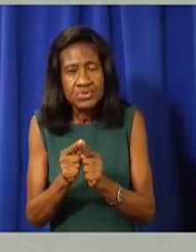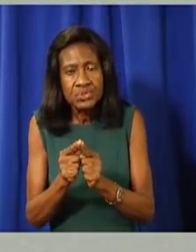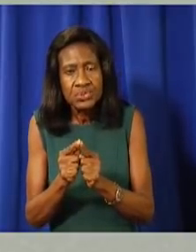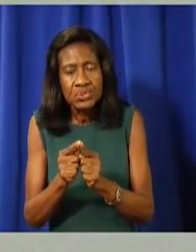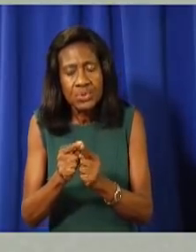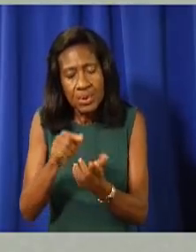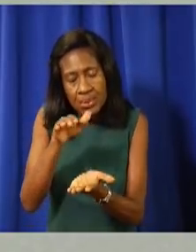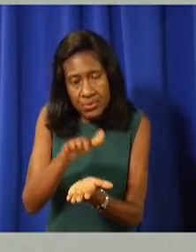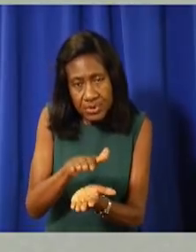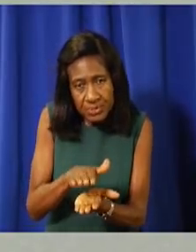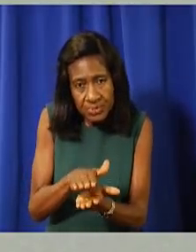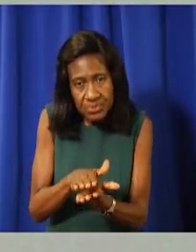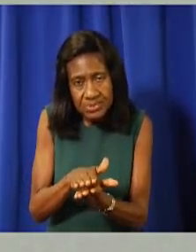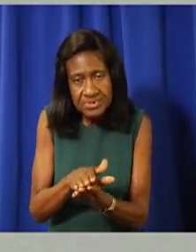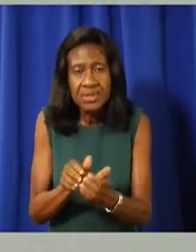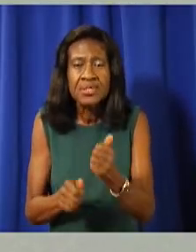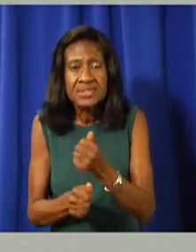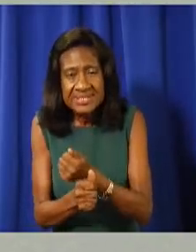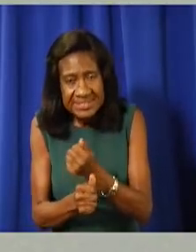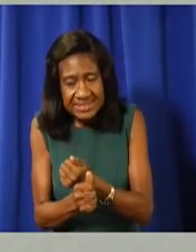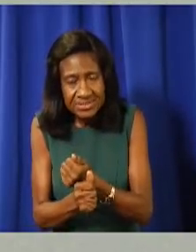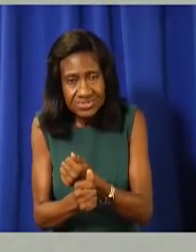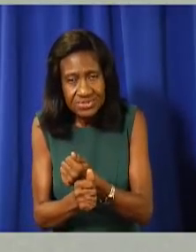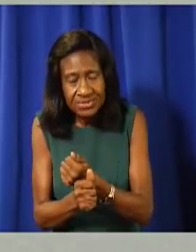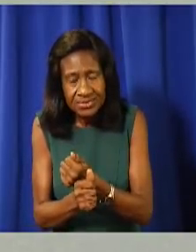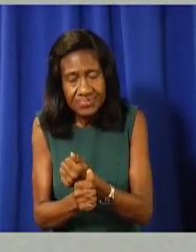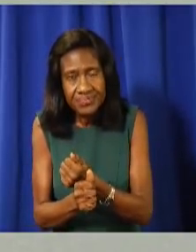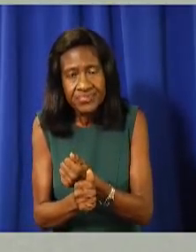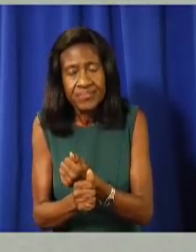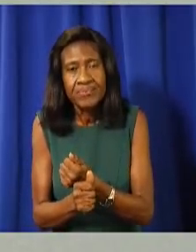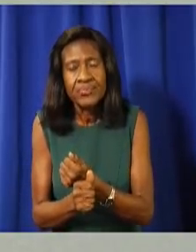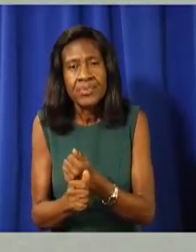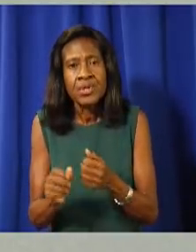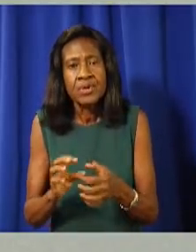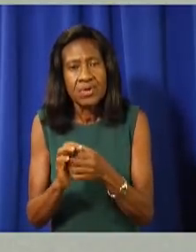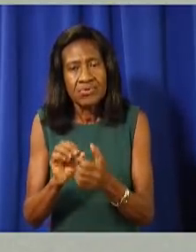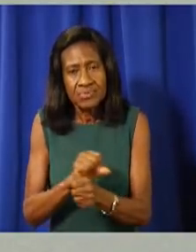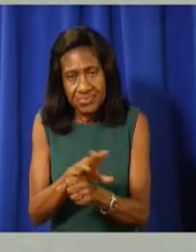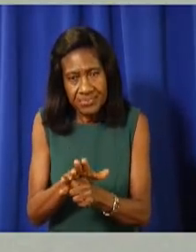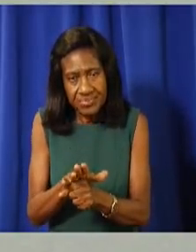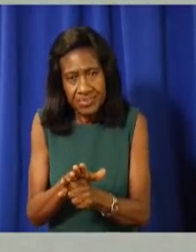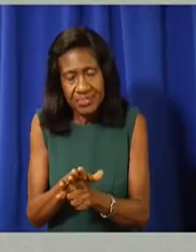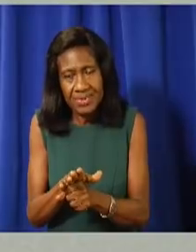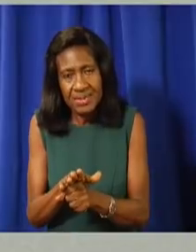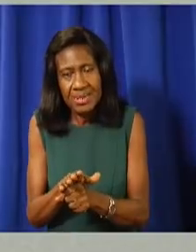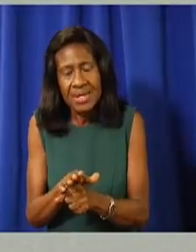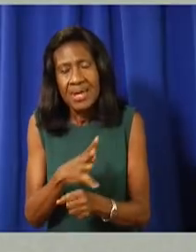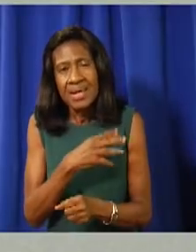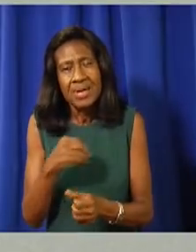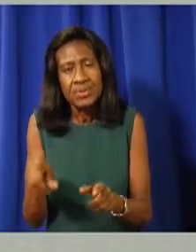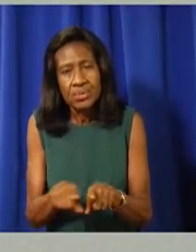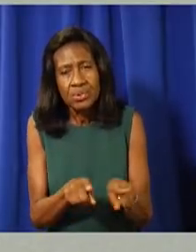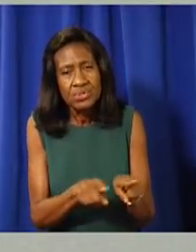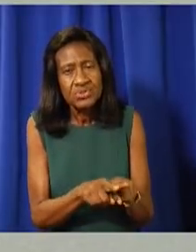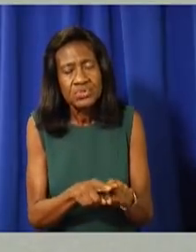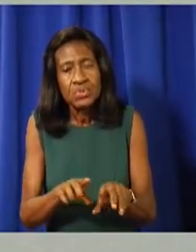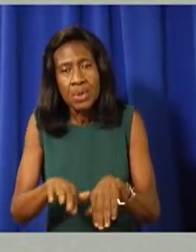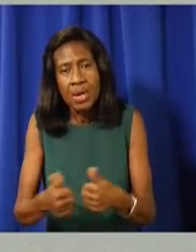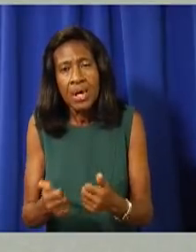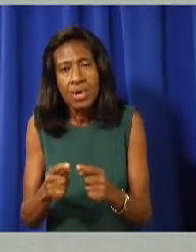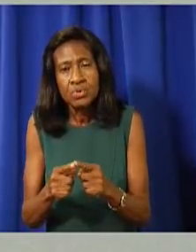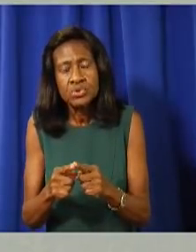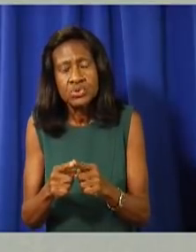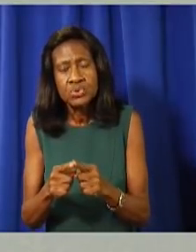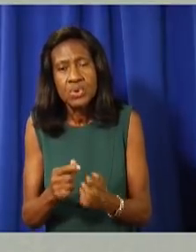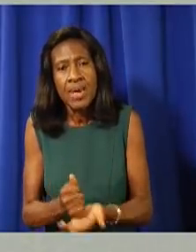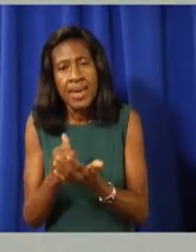required and asked of every person on our shores to help us safely reopen. Again, let